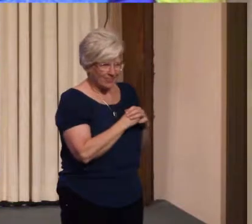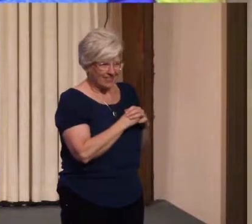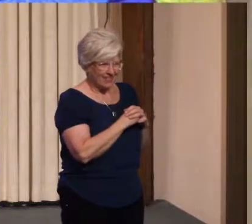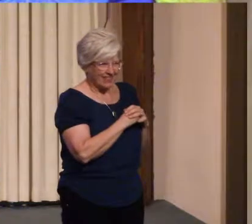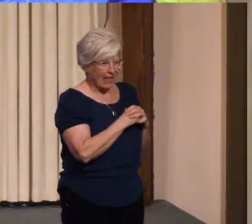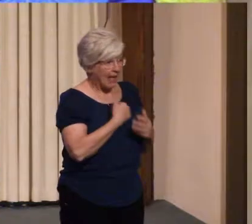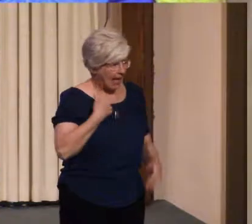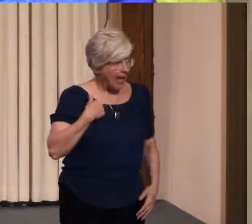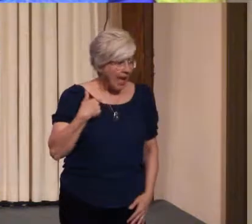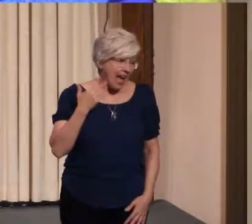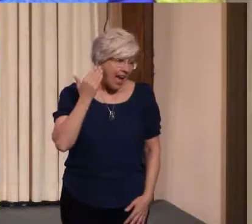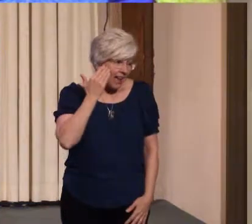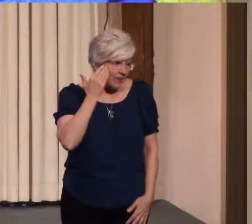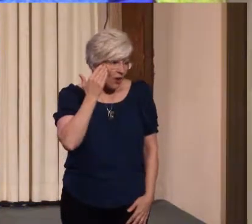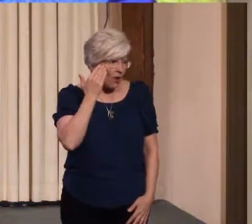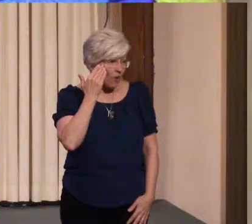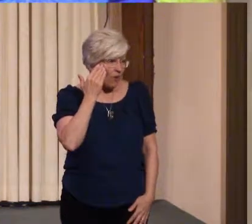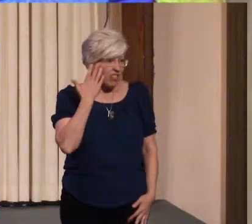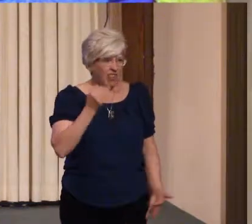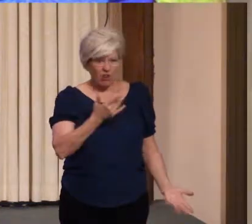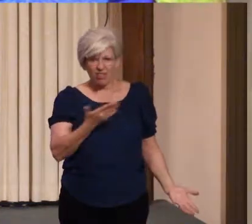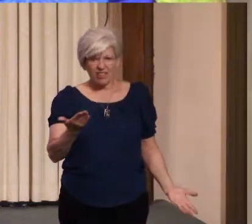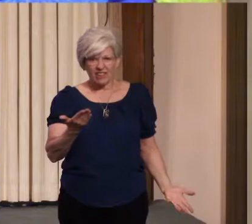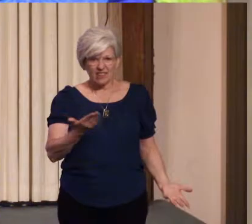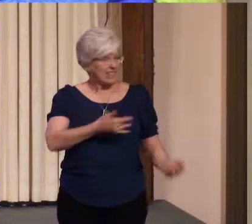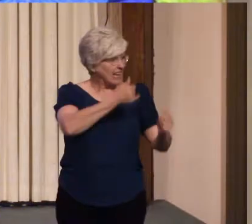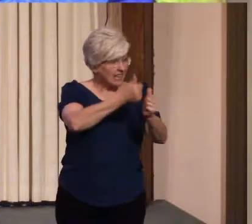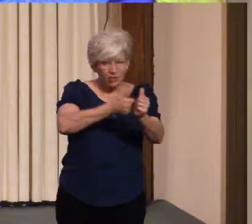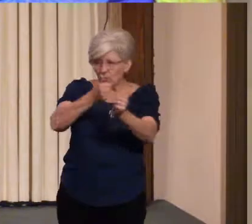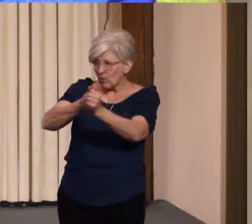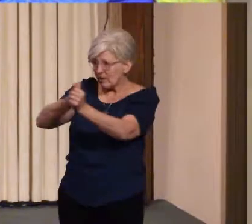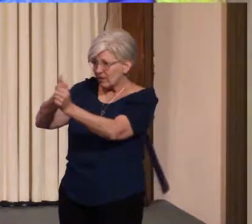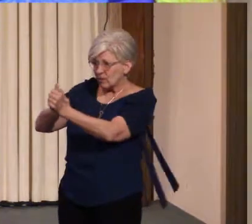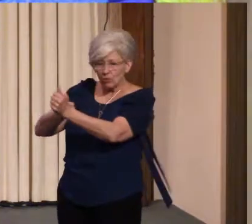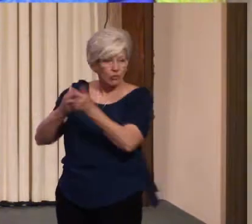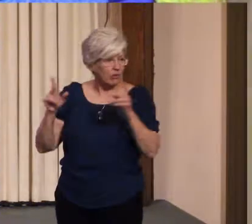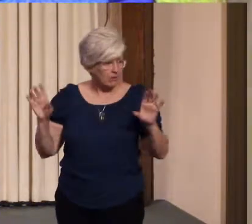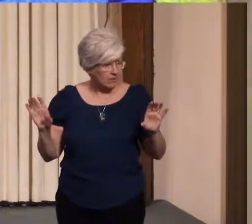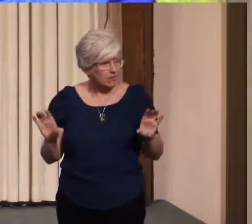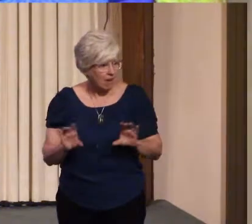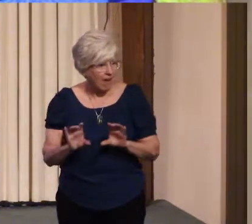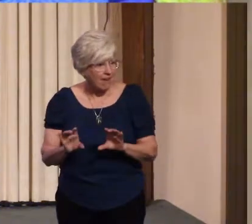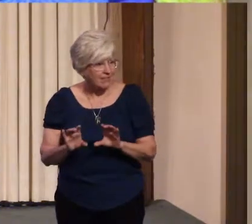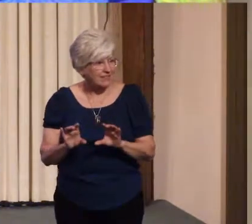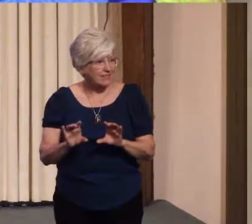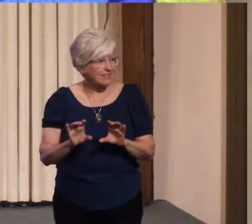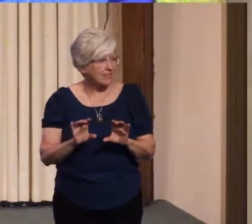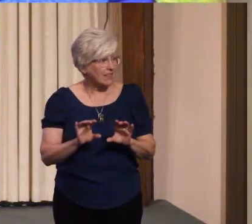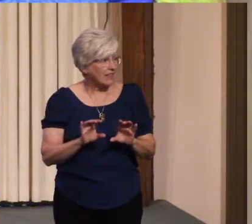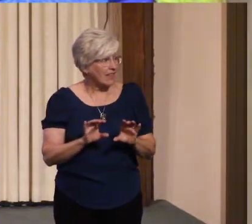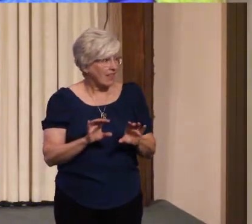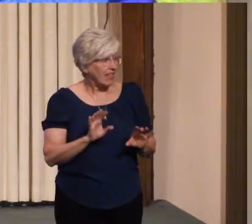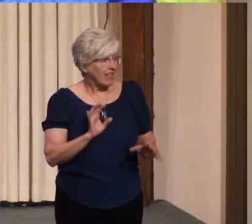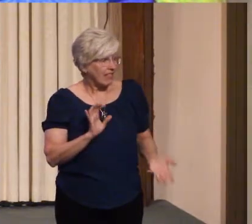I know that there are things that each and every one of you does that are miraculous.